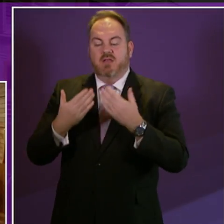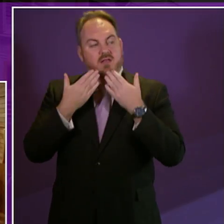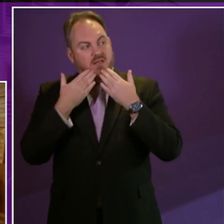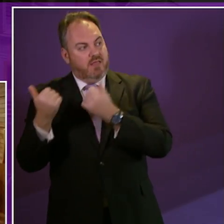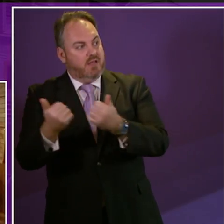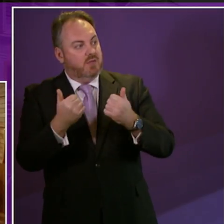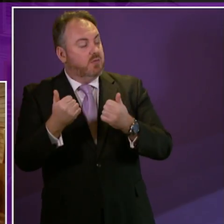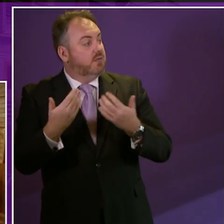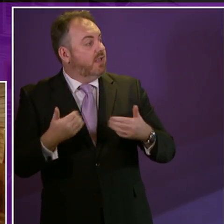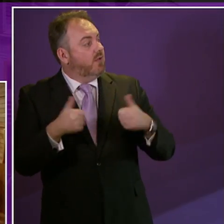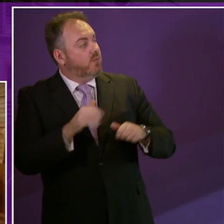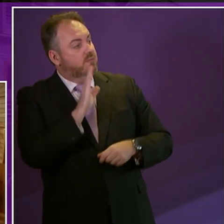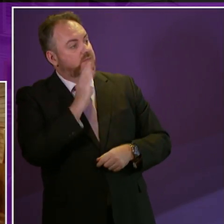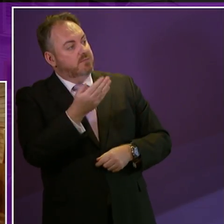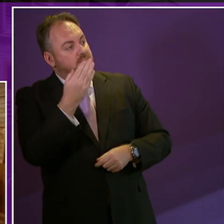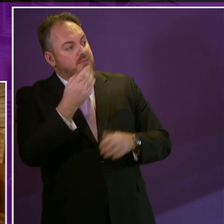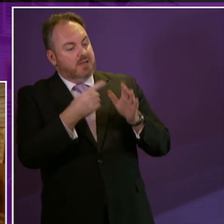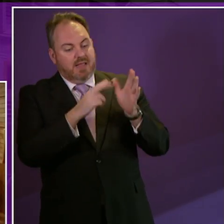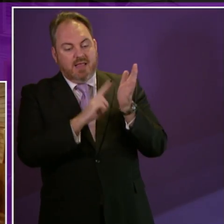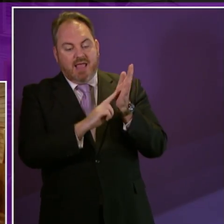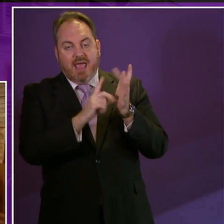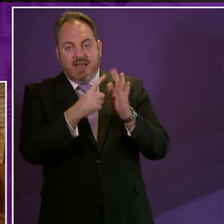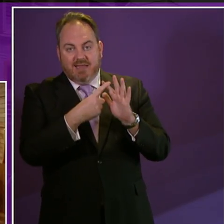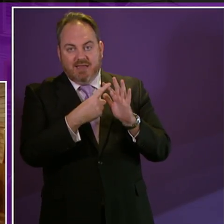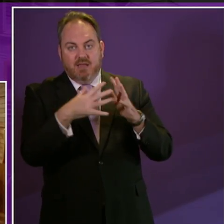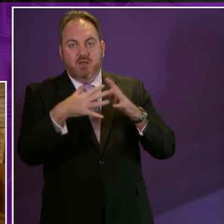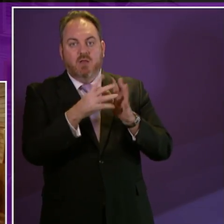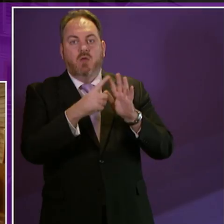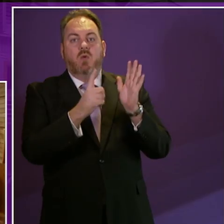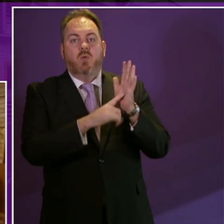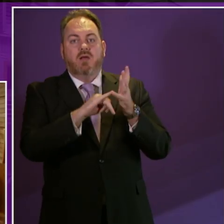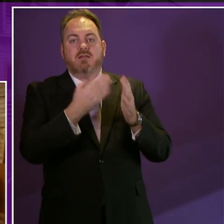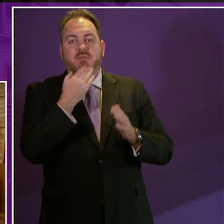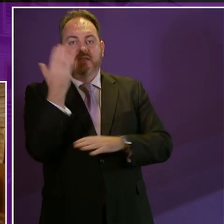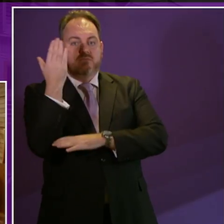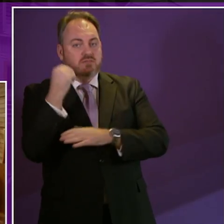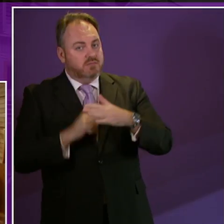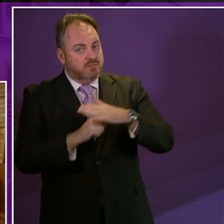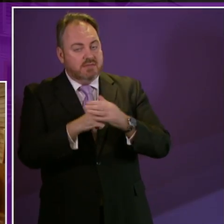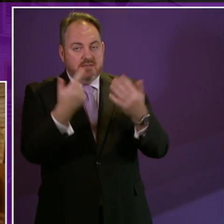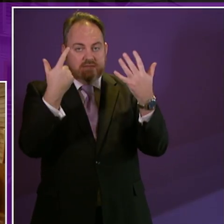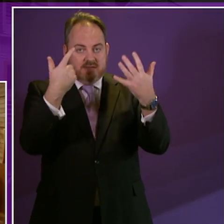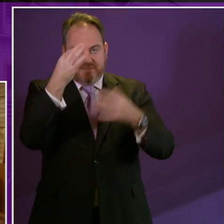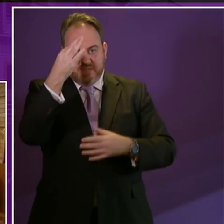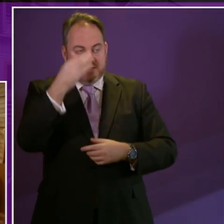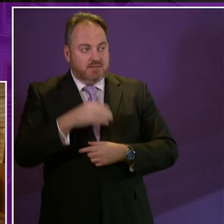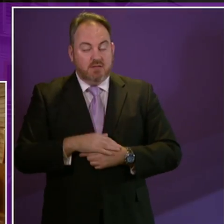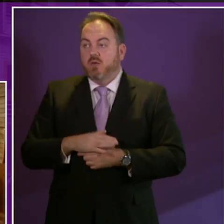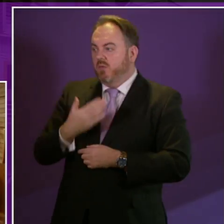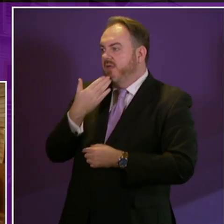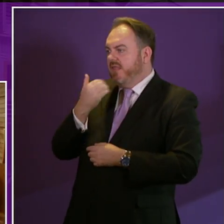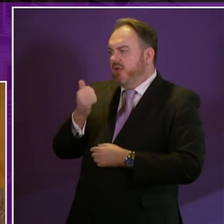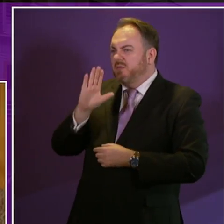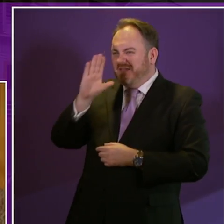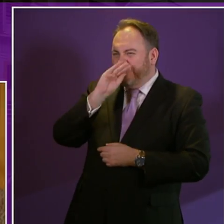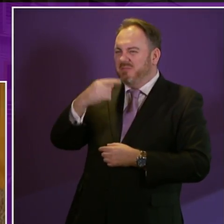I call Annie Wells around 7 minutes please Miss Wells thank you Deputy Presiding Officer sorry my voice might be a bit